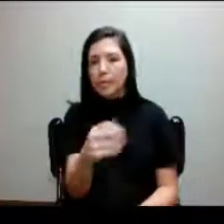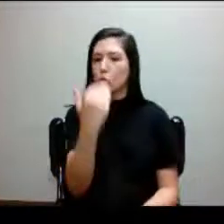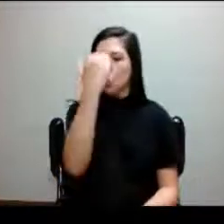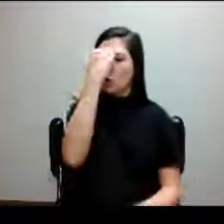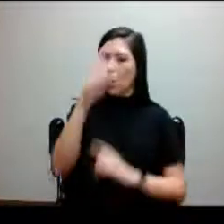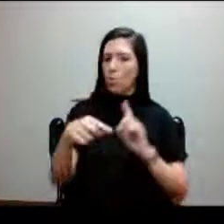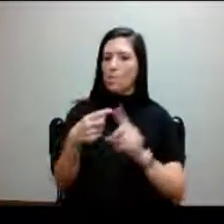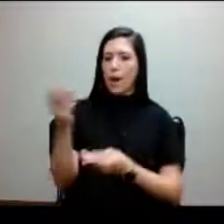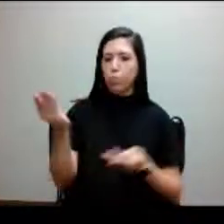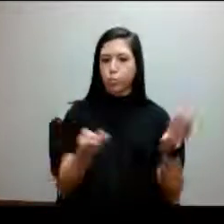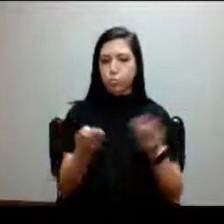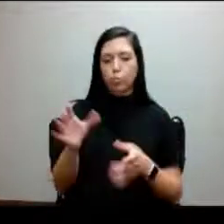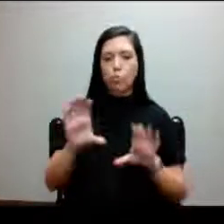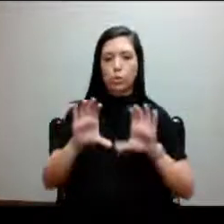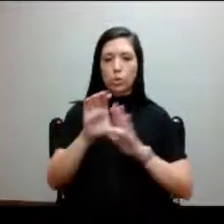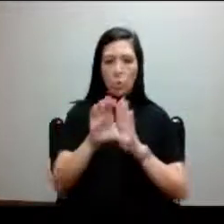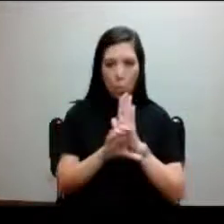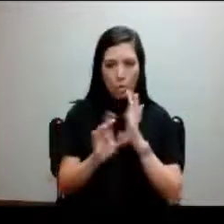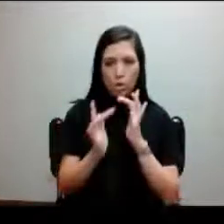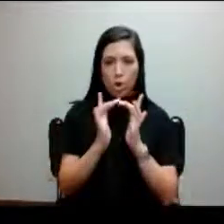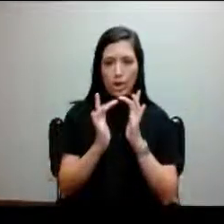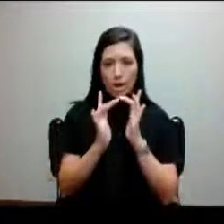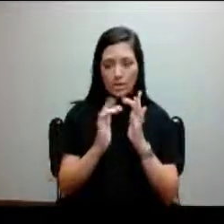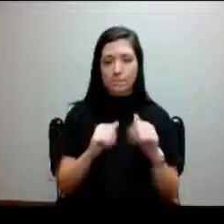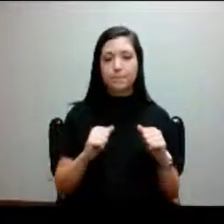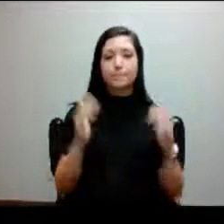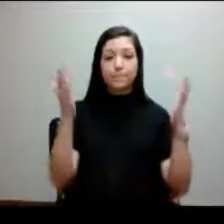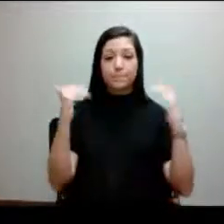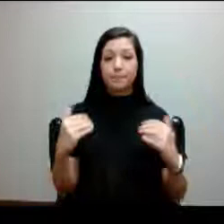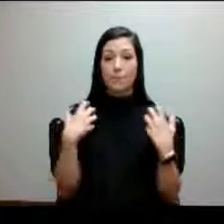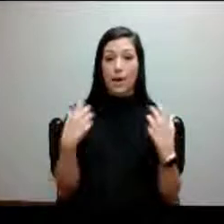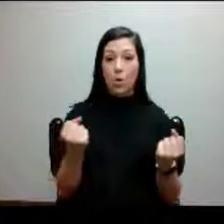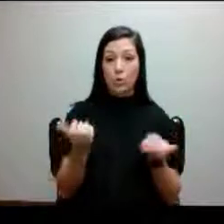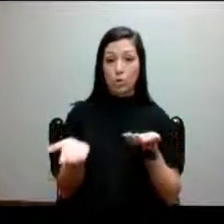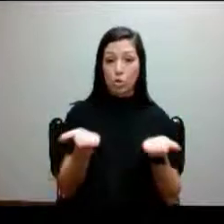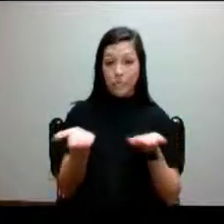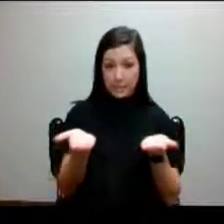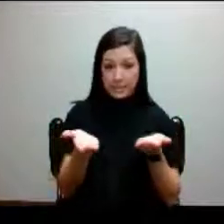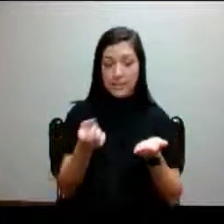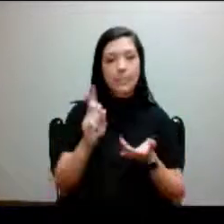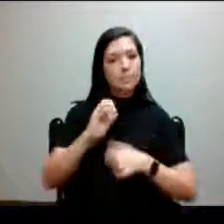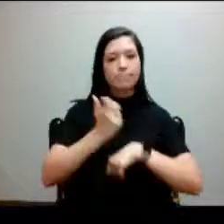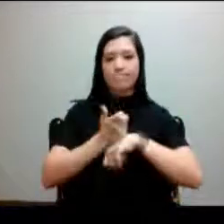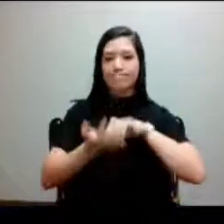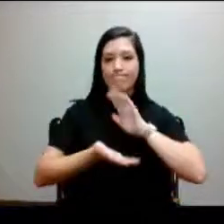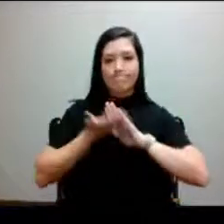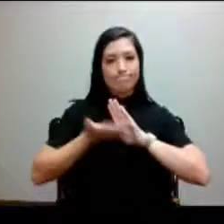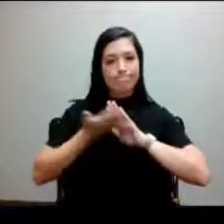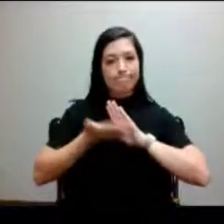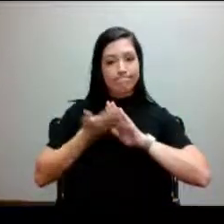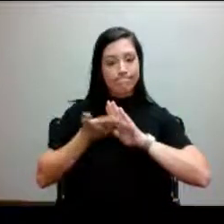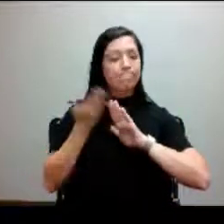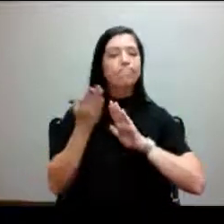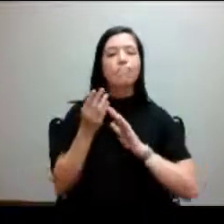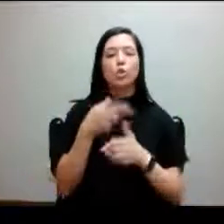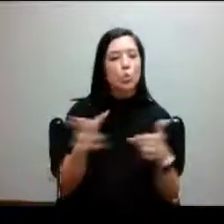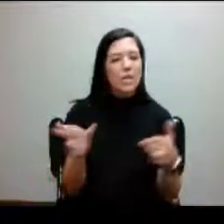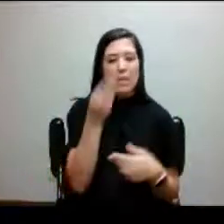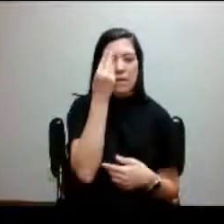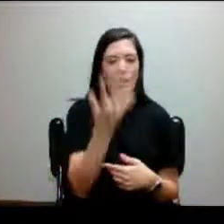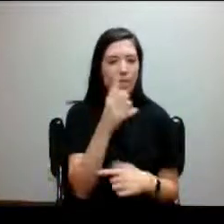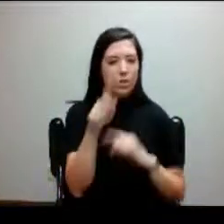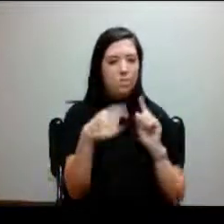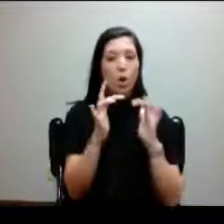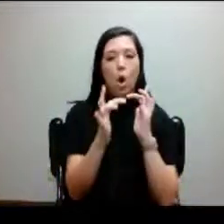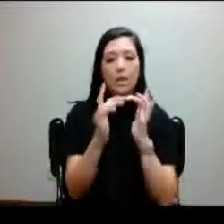your coursework in this online environment. Health Services is up and running. And just quick information about online